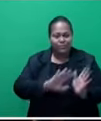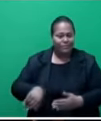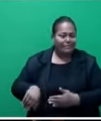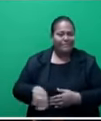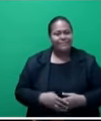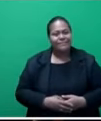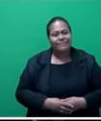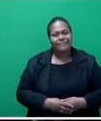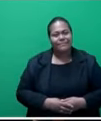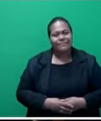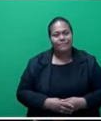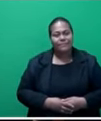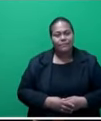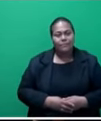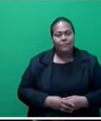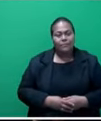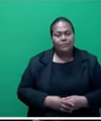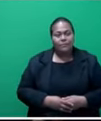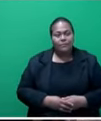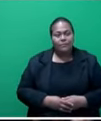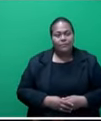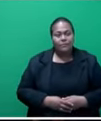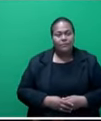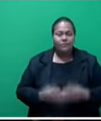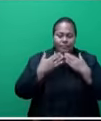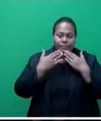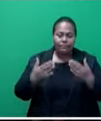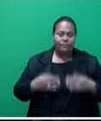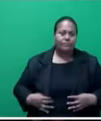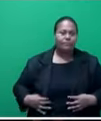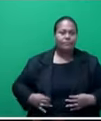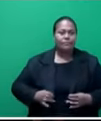light at the end of the tunnel where this pandemic is over. Thank you, Mr. Speaker.